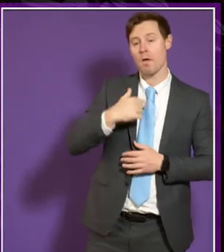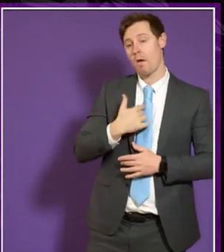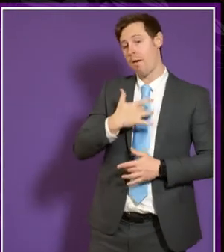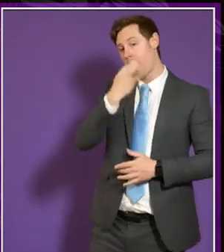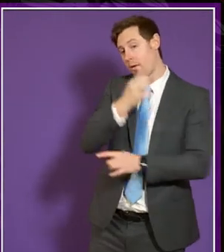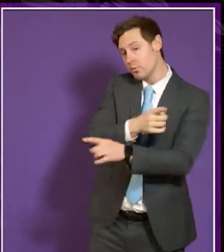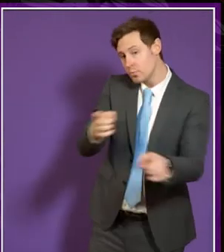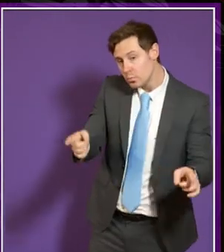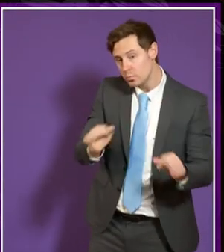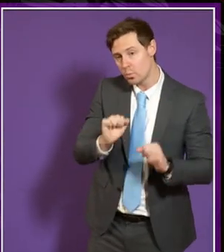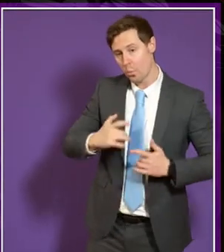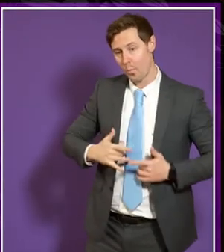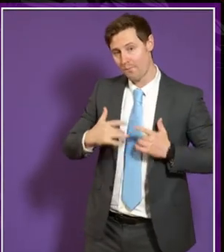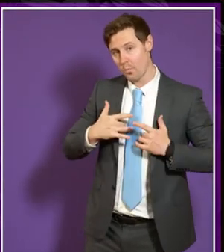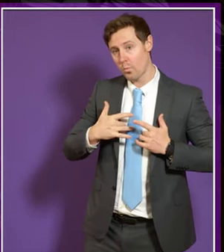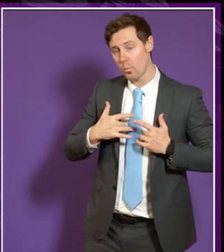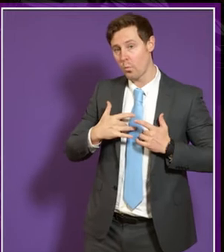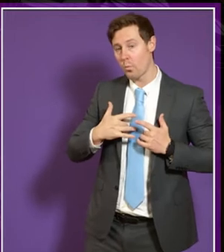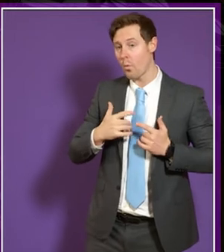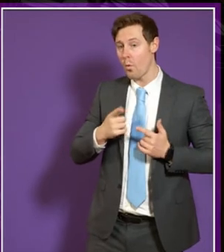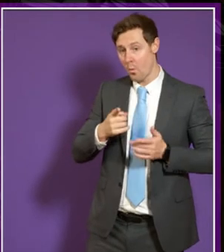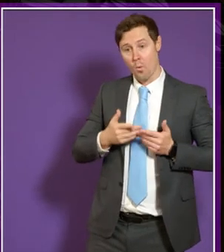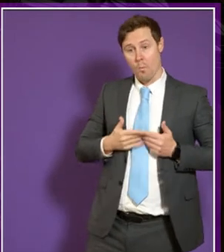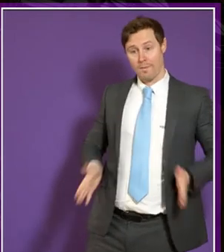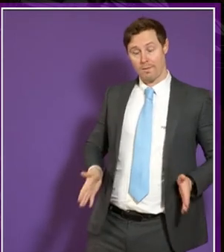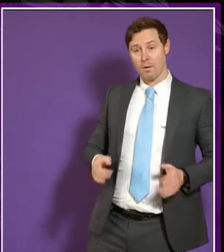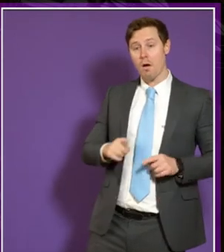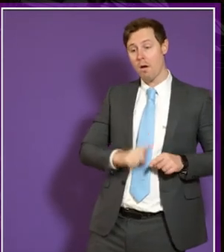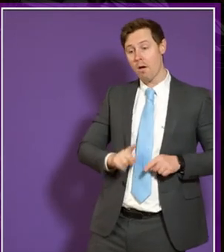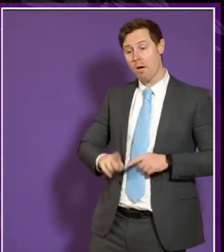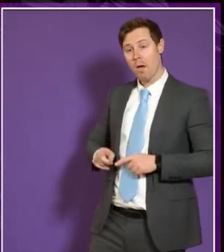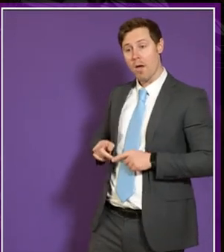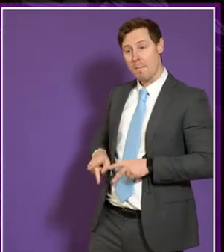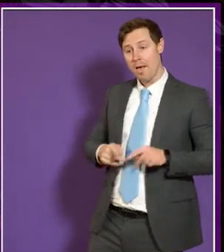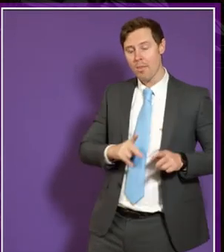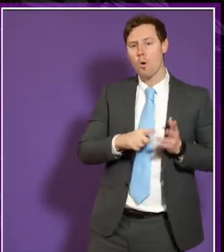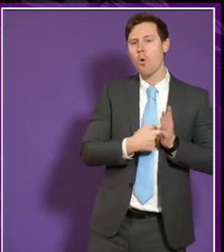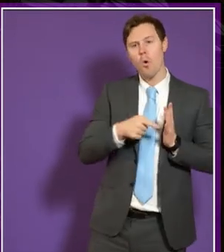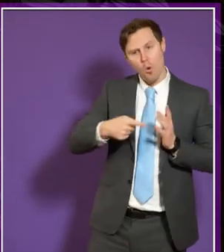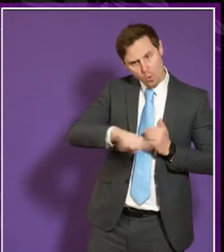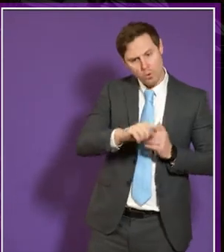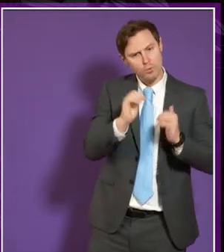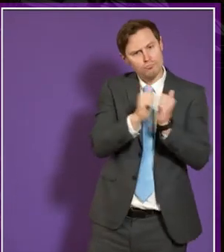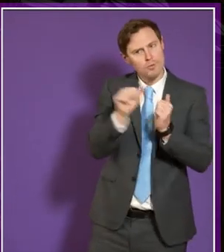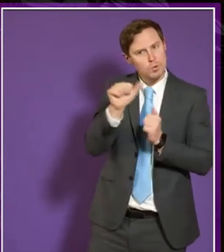institutions you are to allow students to apply in different methods and whether you agree that it should be UCAS that does that.